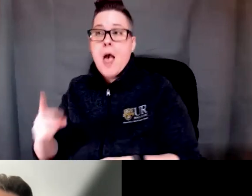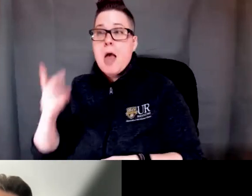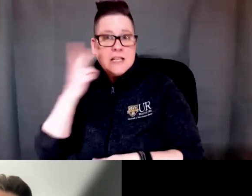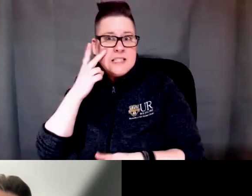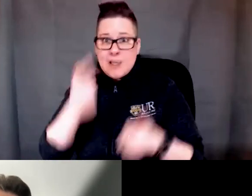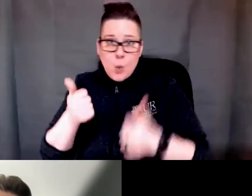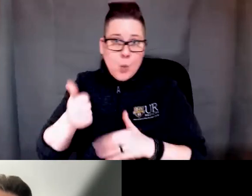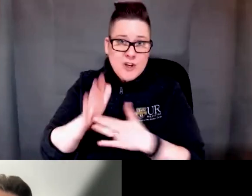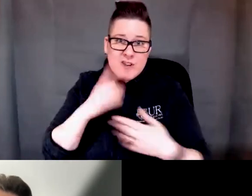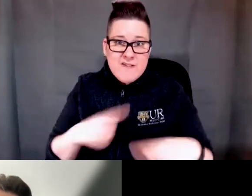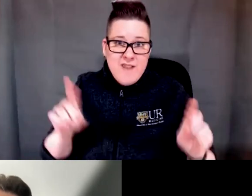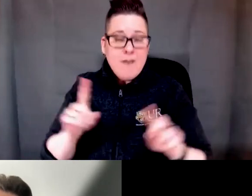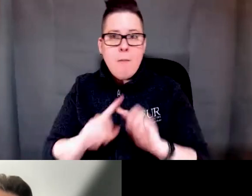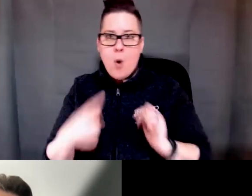from a